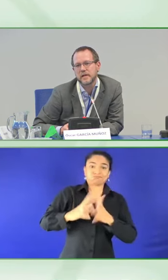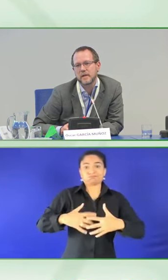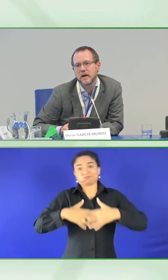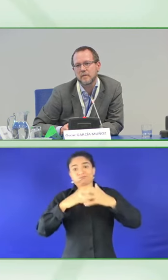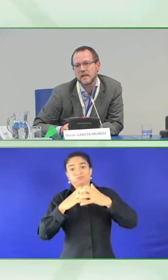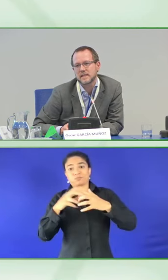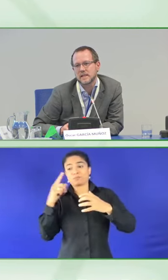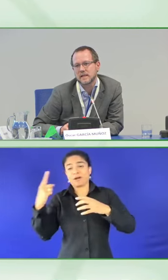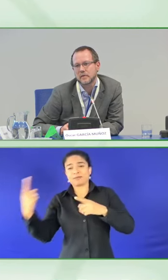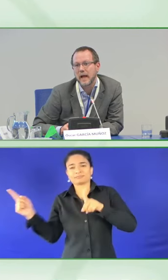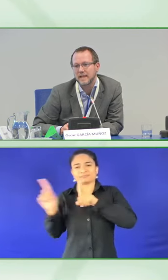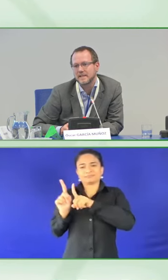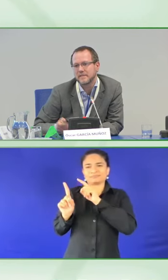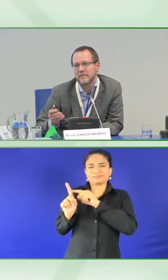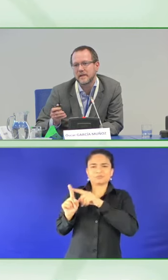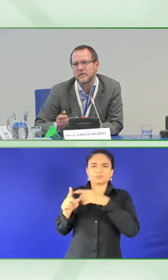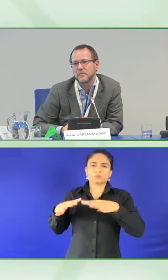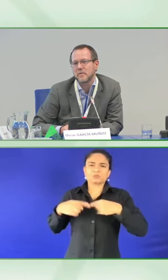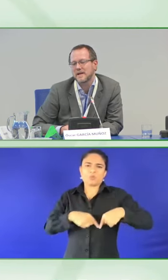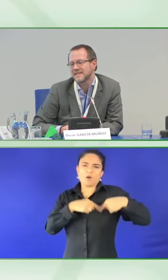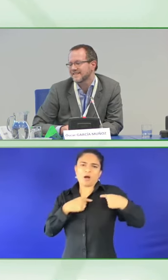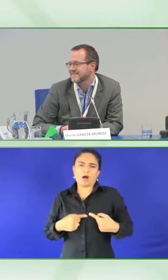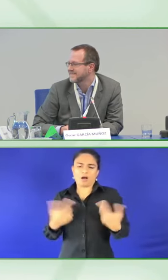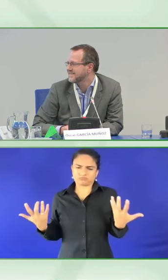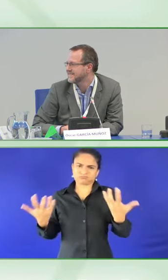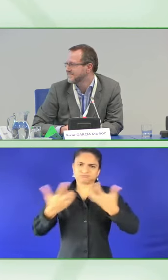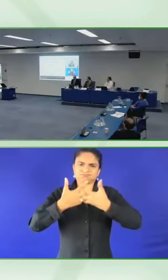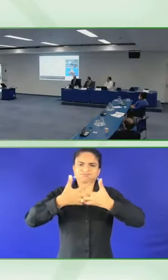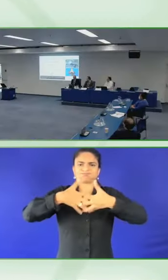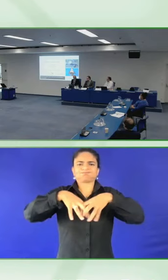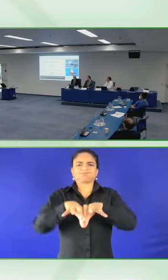dictionary, become a reality. Thank you very much.